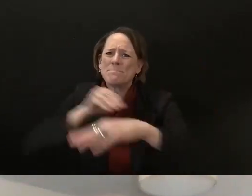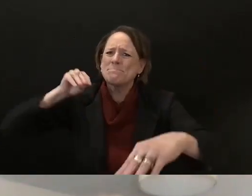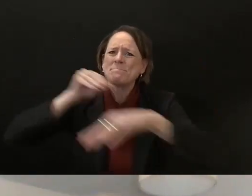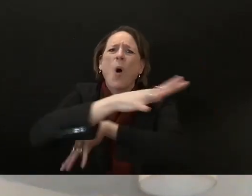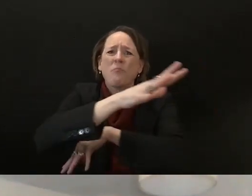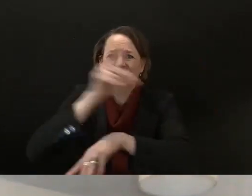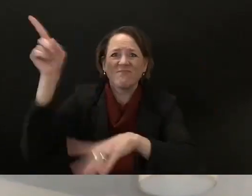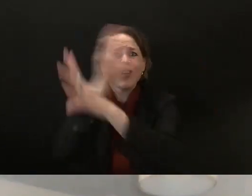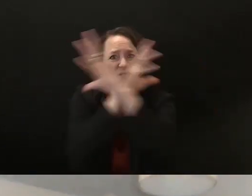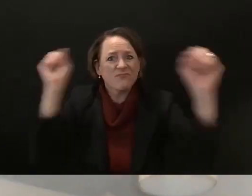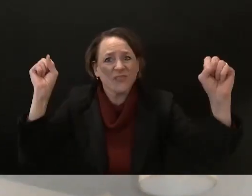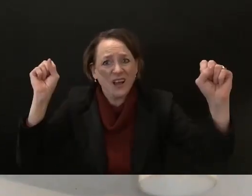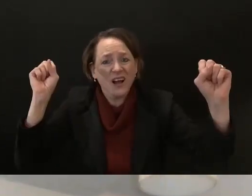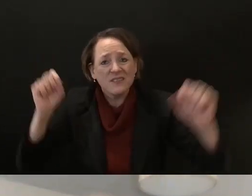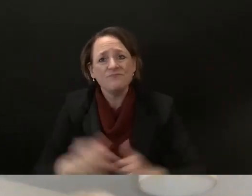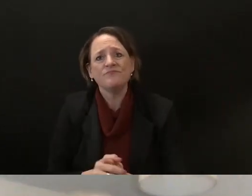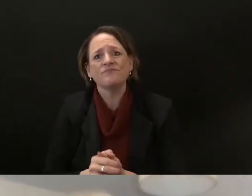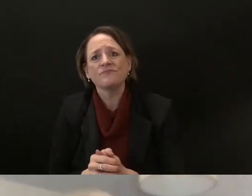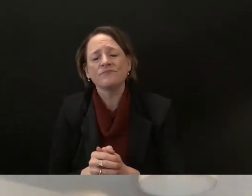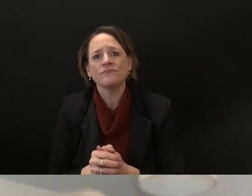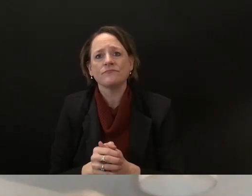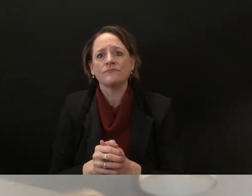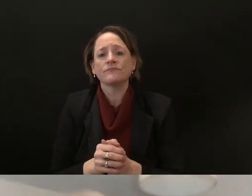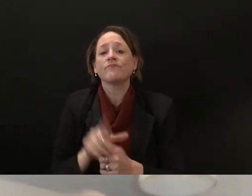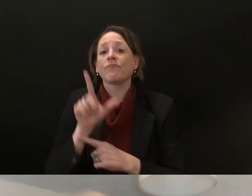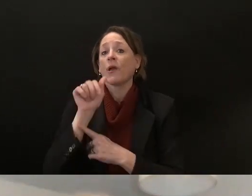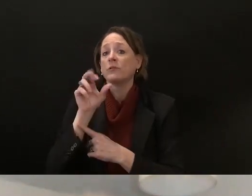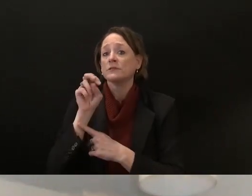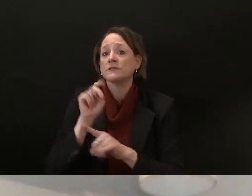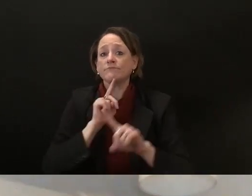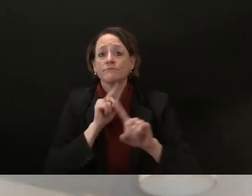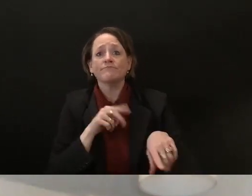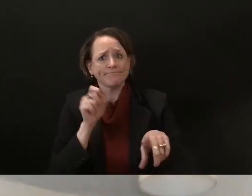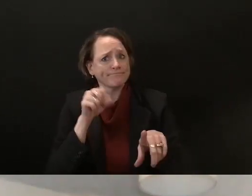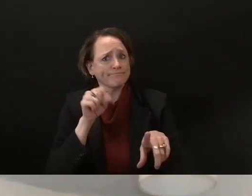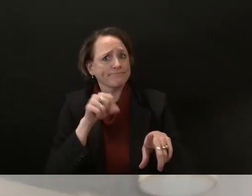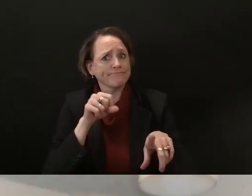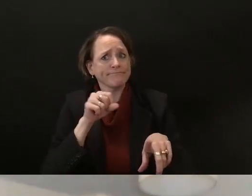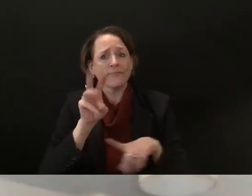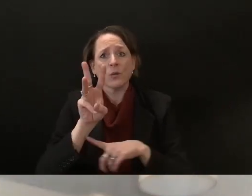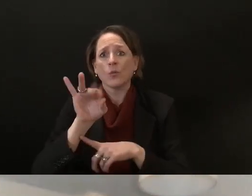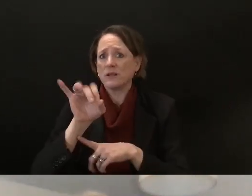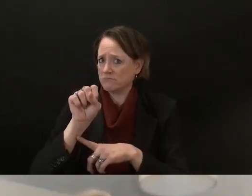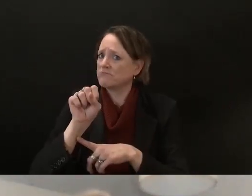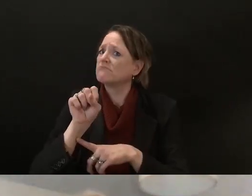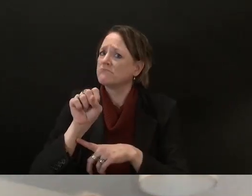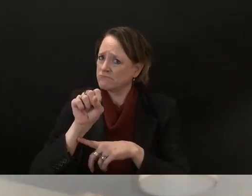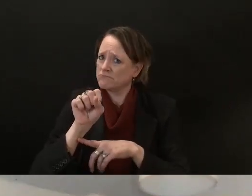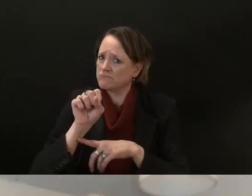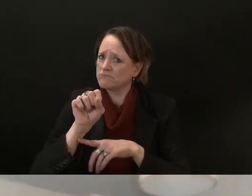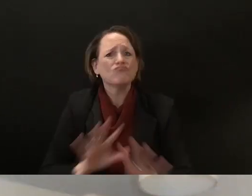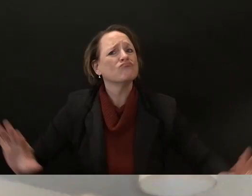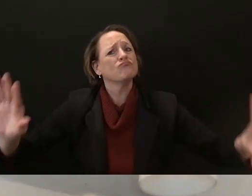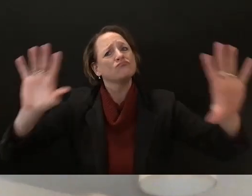turnout and so but there's still more that we can do we're still at 76 percent in the last election uh we tend to be in the top five we were